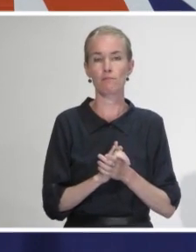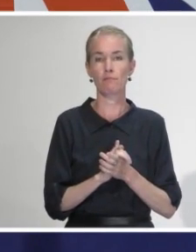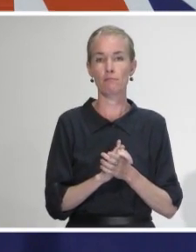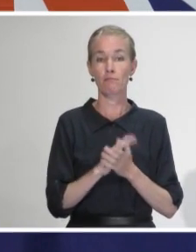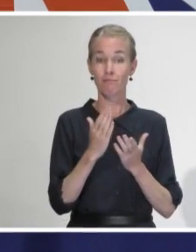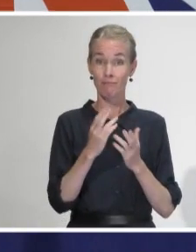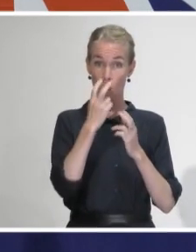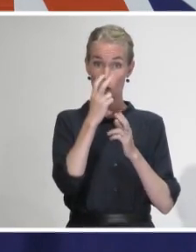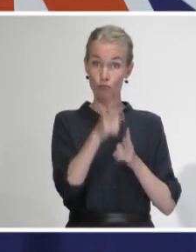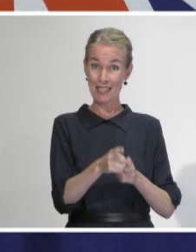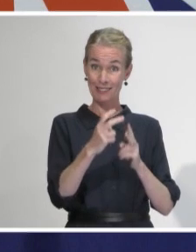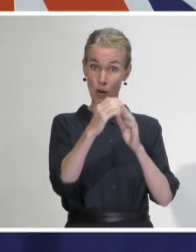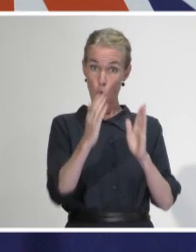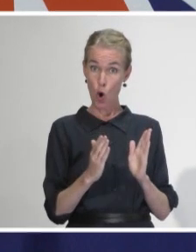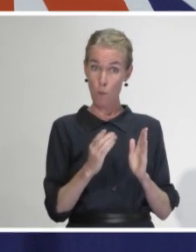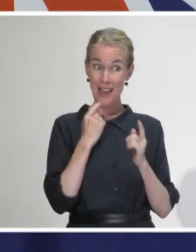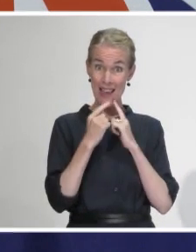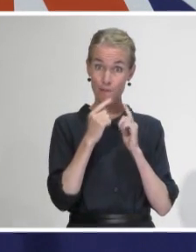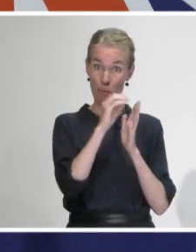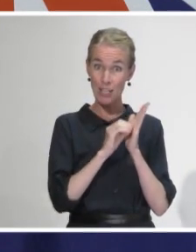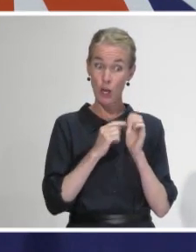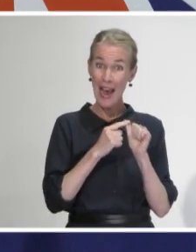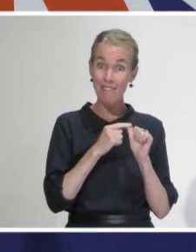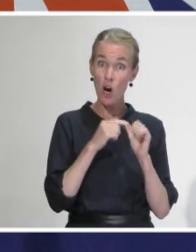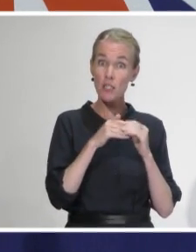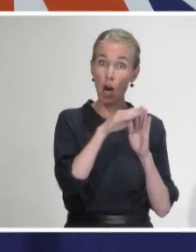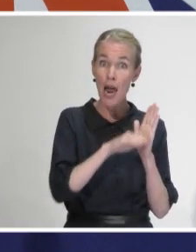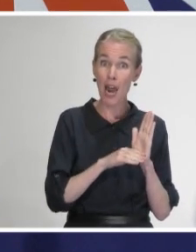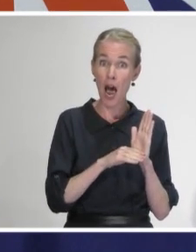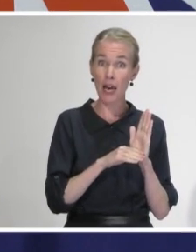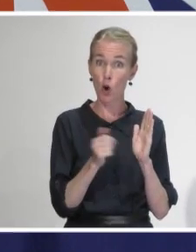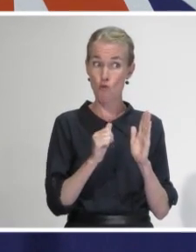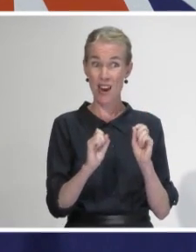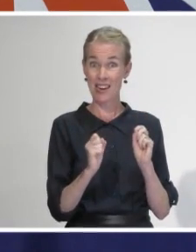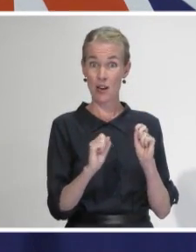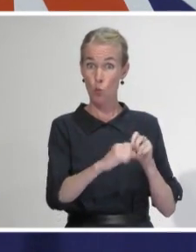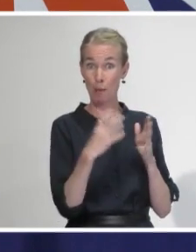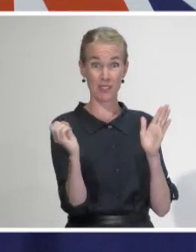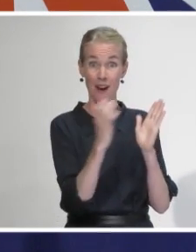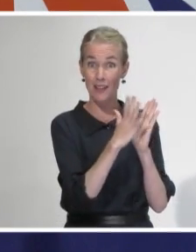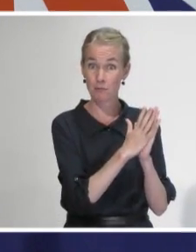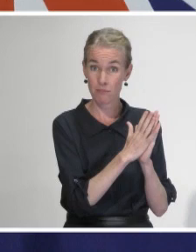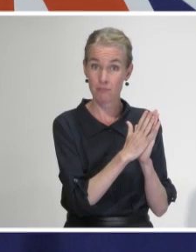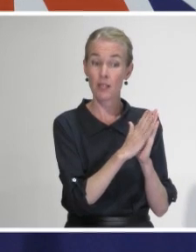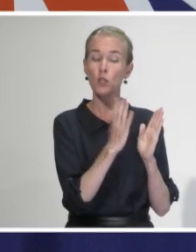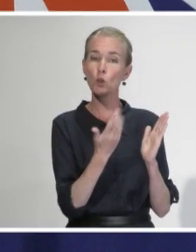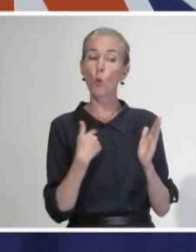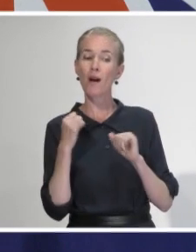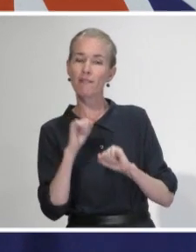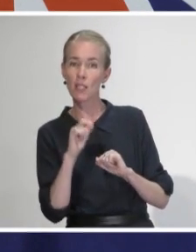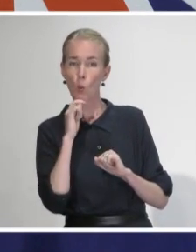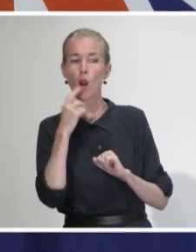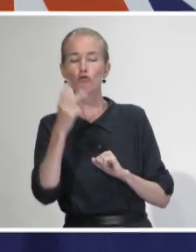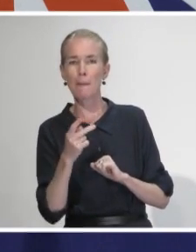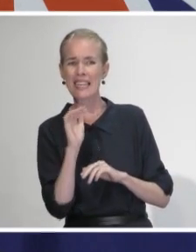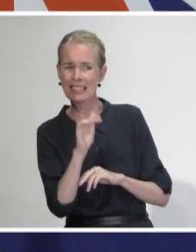on our website, is what was advised. Just generally re-emphasising the key things about staff not